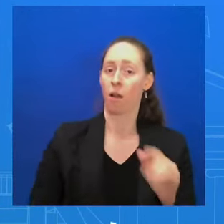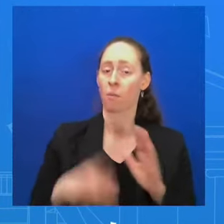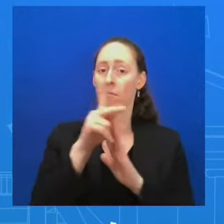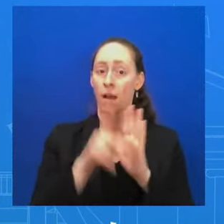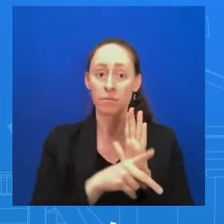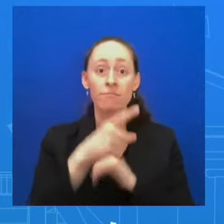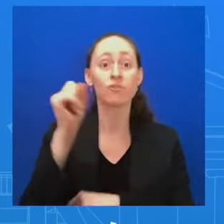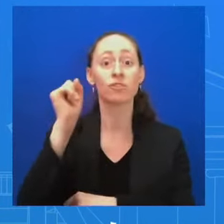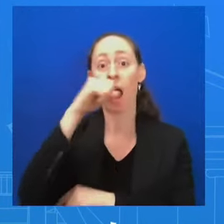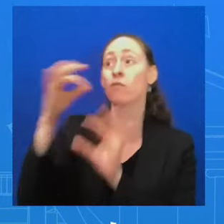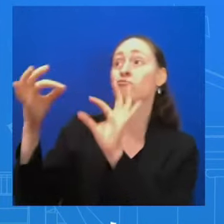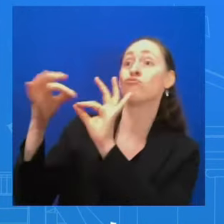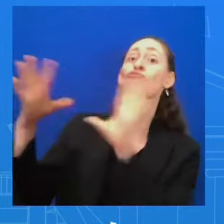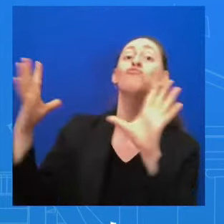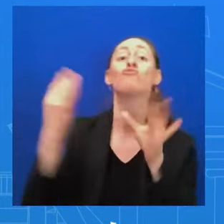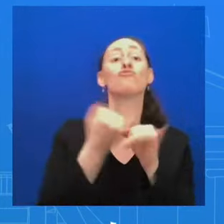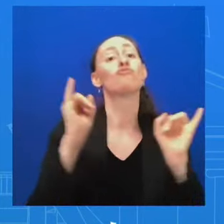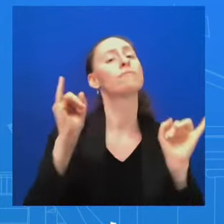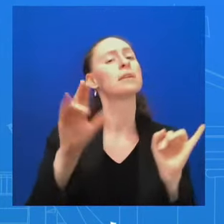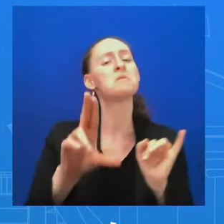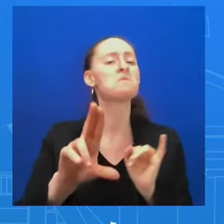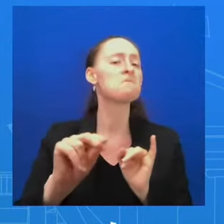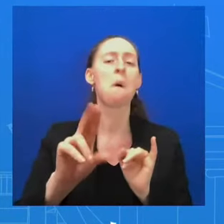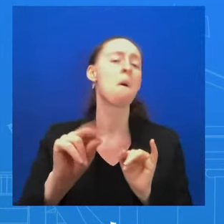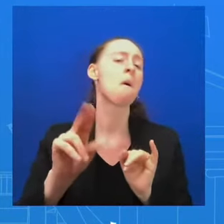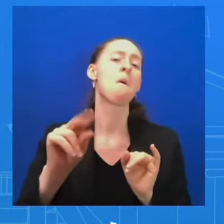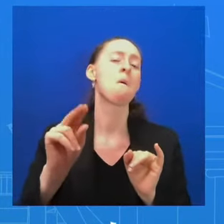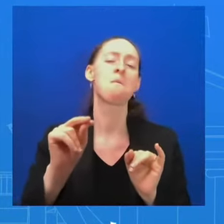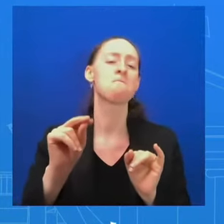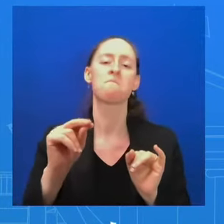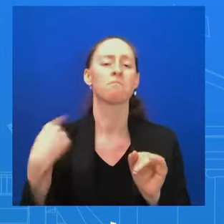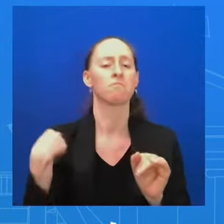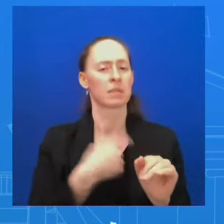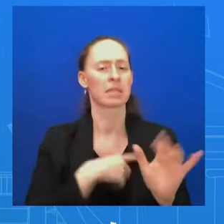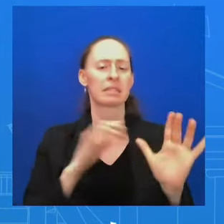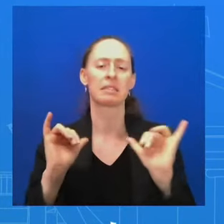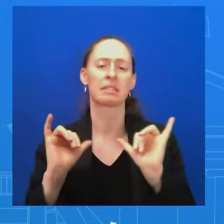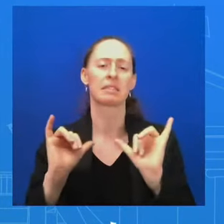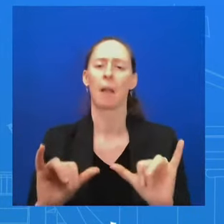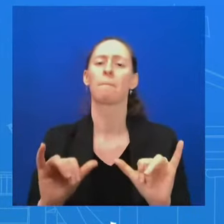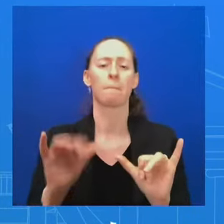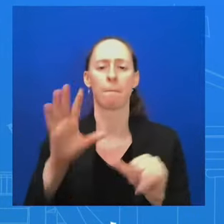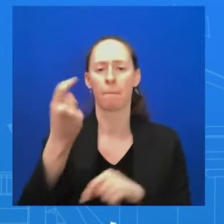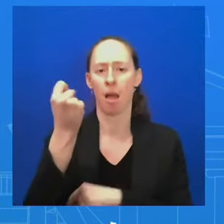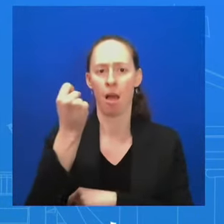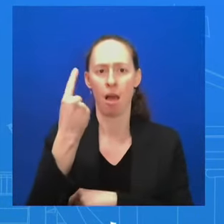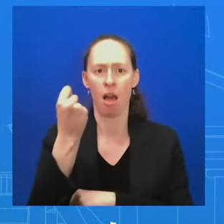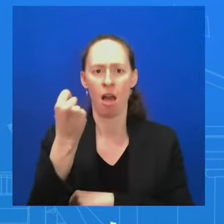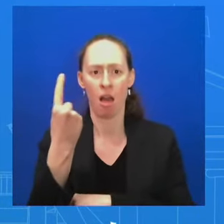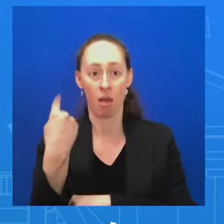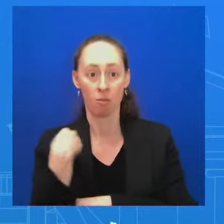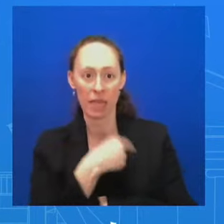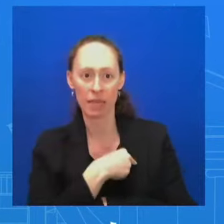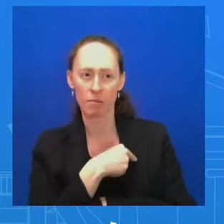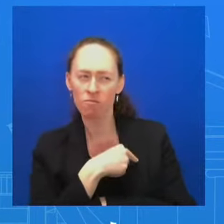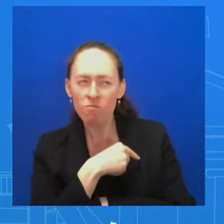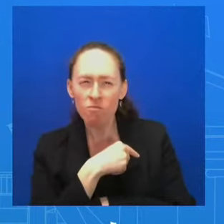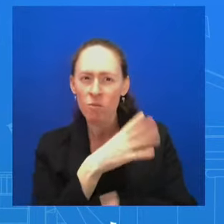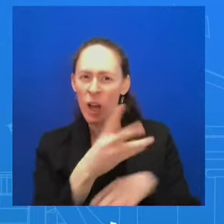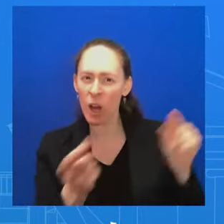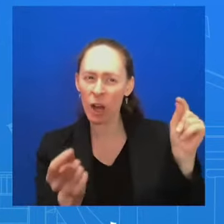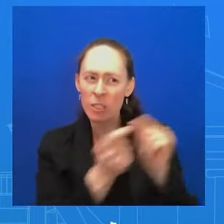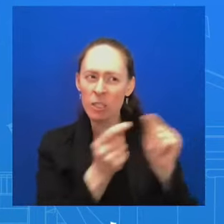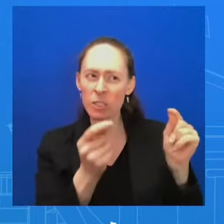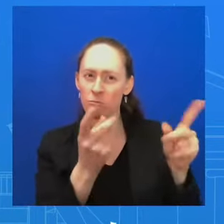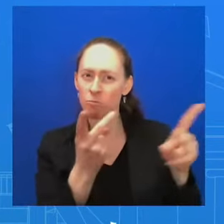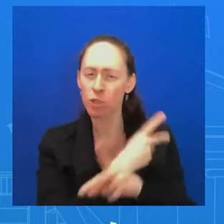changed in a unilateral way and certainly not by force. Okay, a couple more. Go ahead, Derek. I know you said that Rafa wasn't